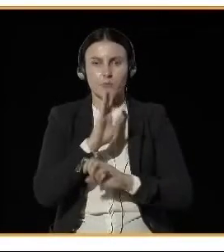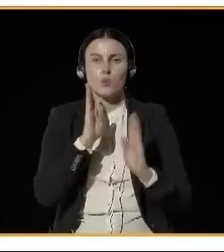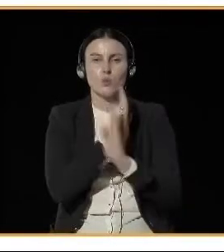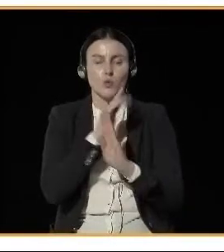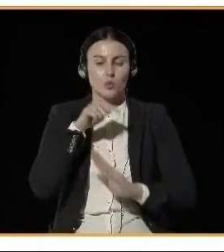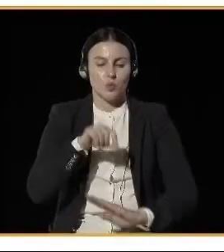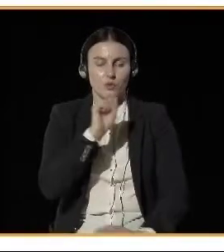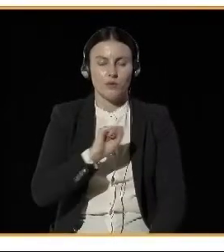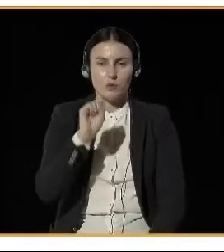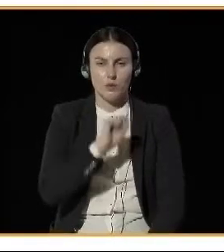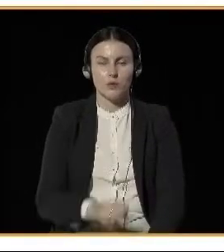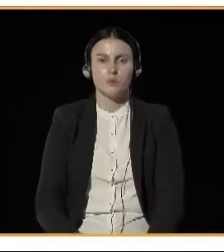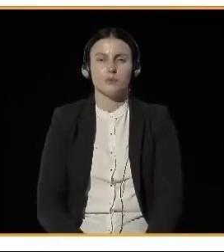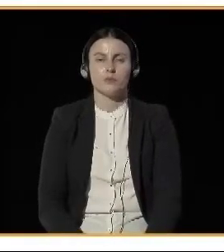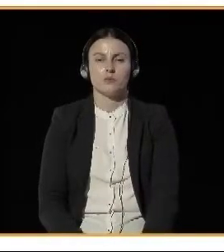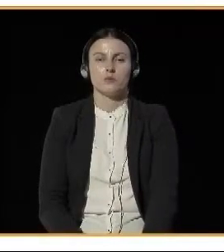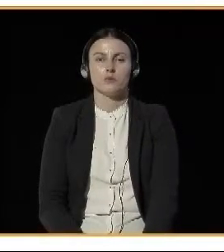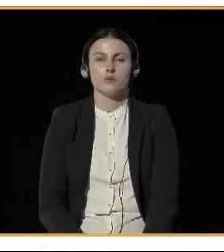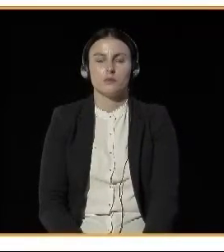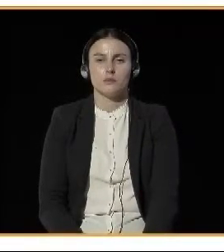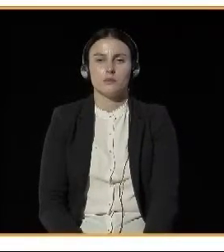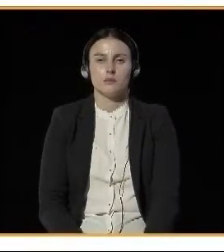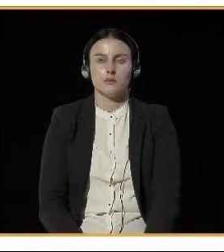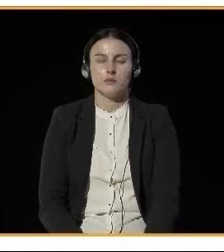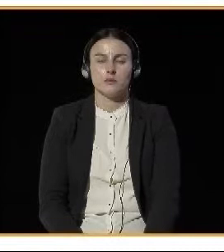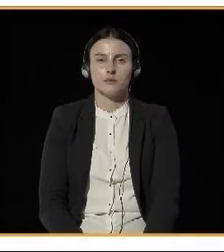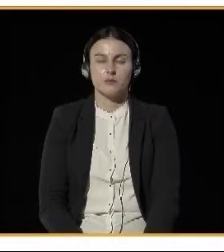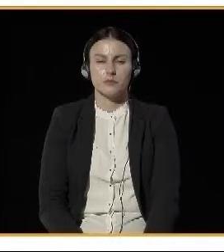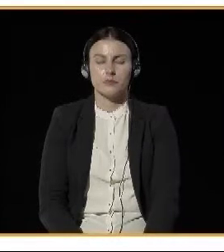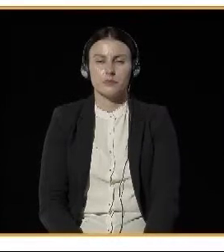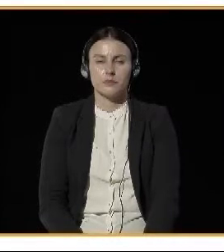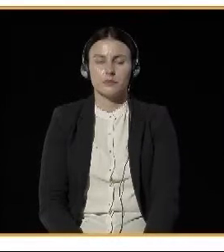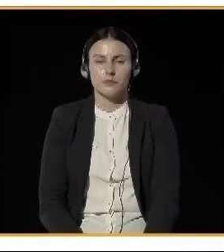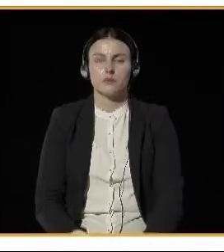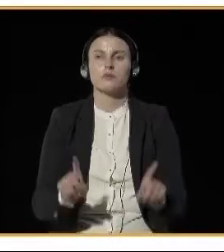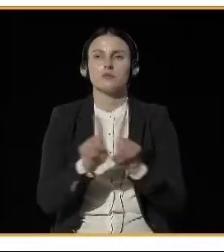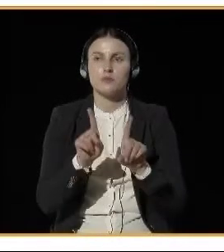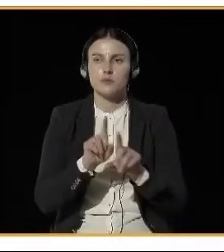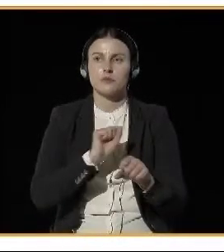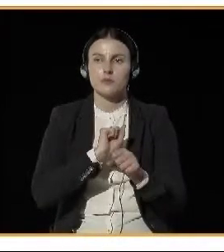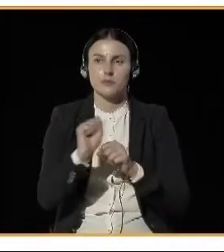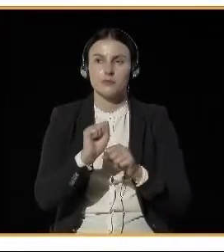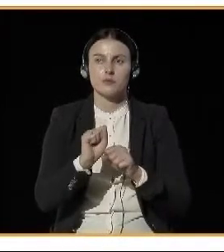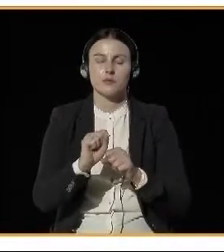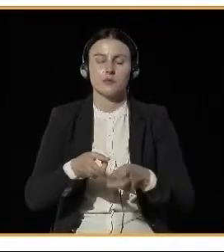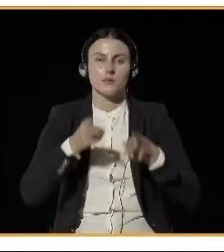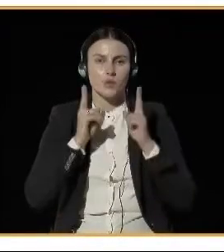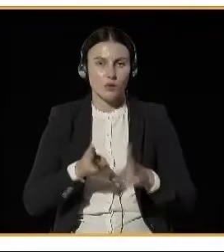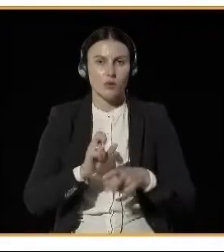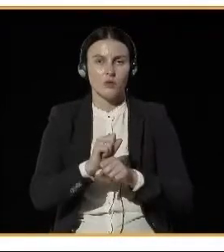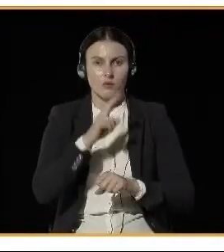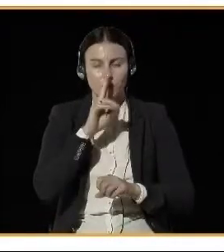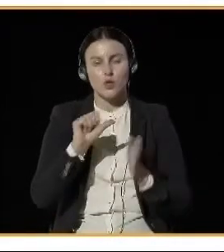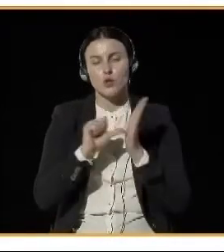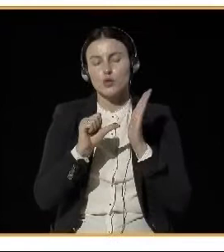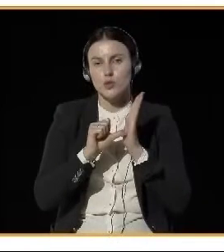of air pollution. It is all available to the public on open websites. It has,